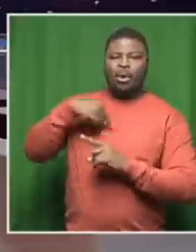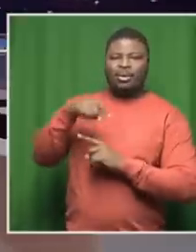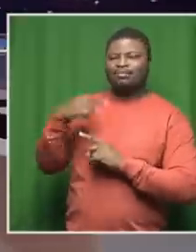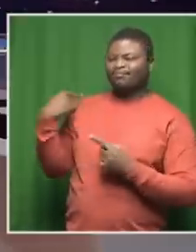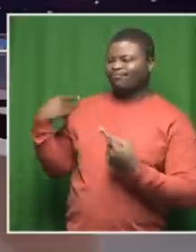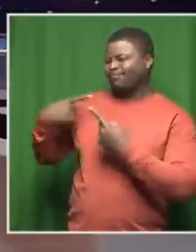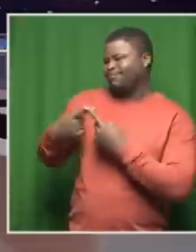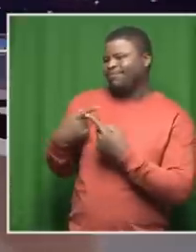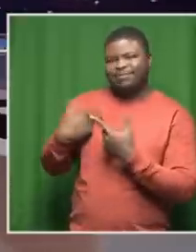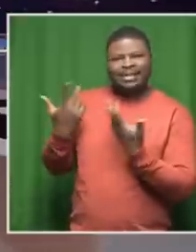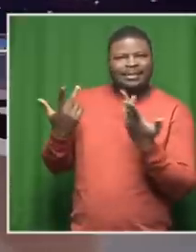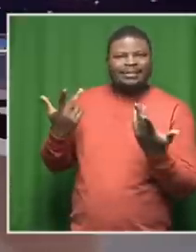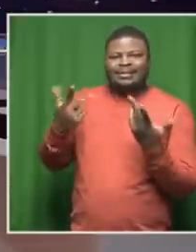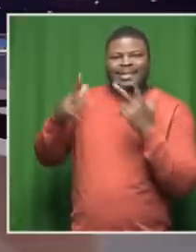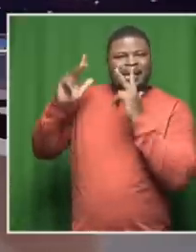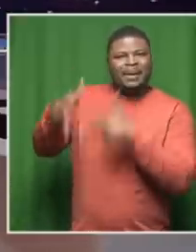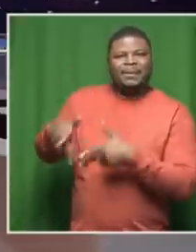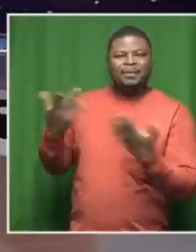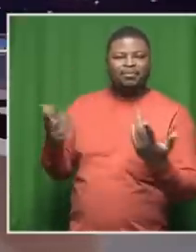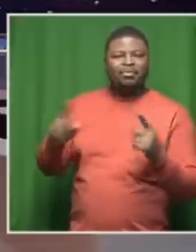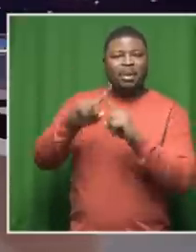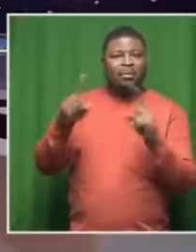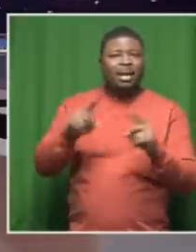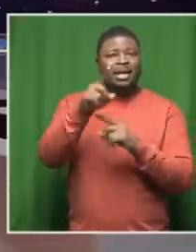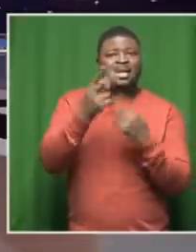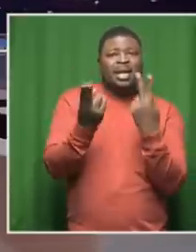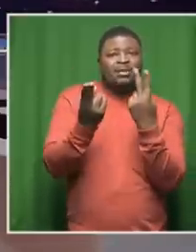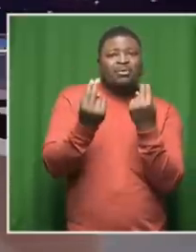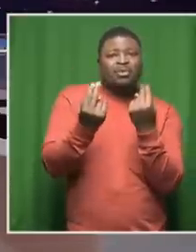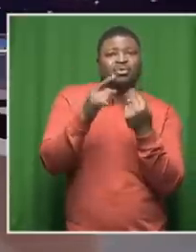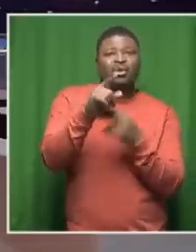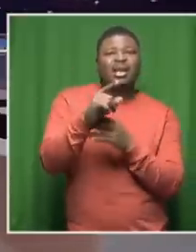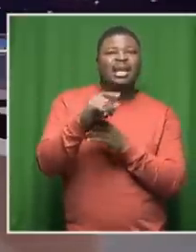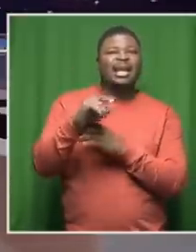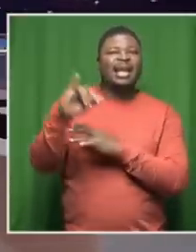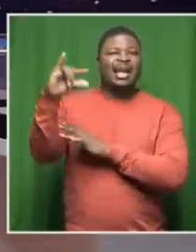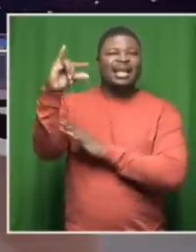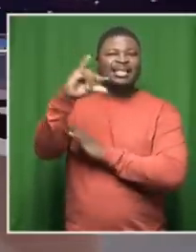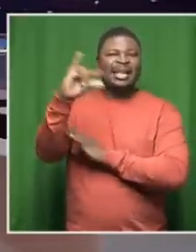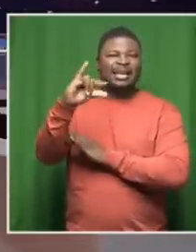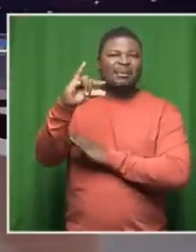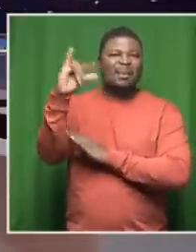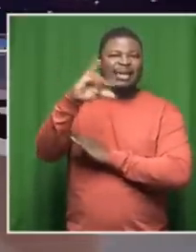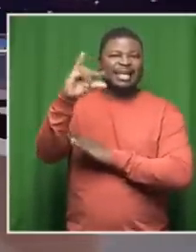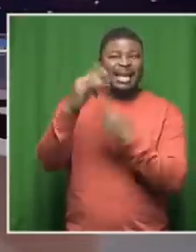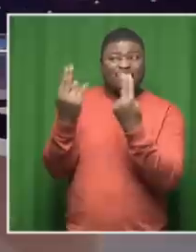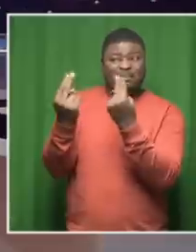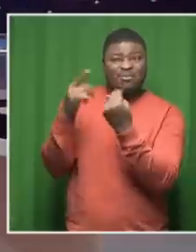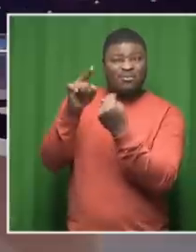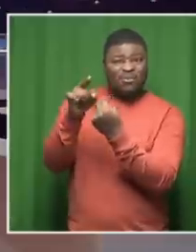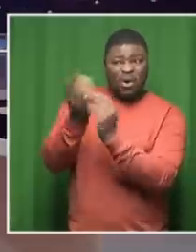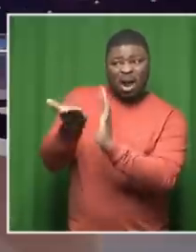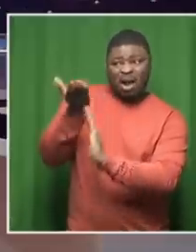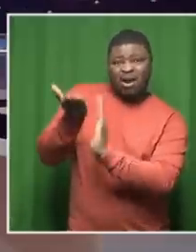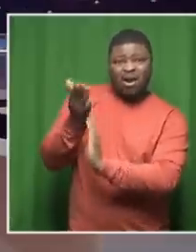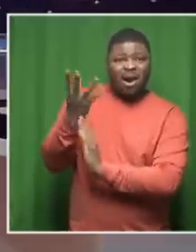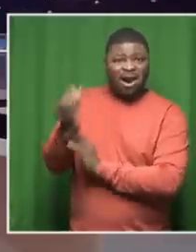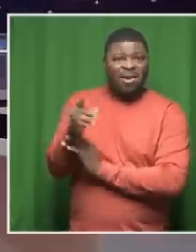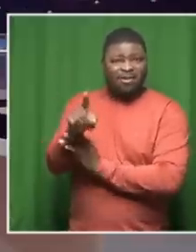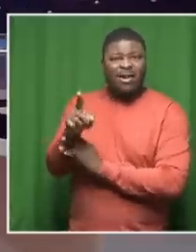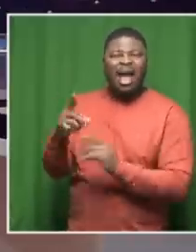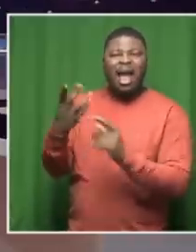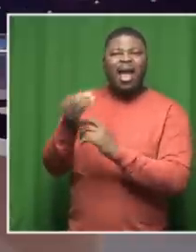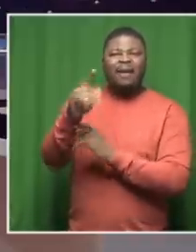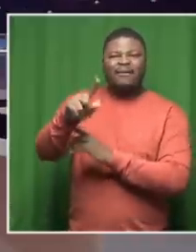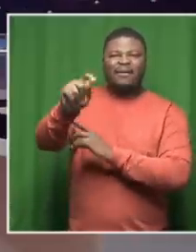while but i don't know if you've moved or had a look at the new threads the the instagram threads i have i've registered an account but i